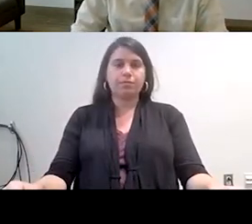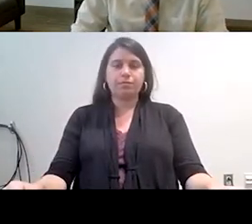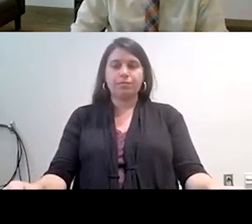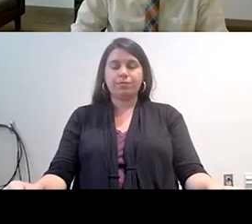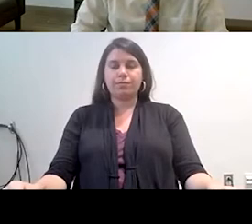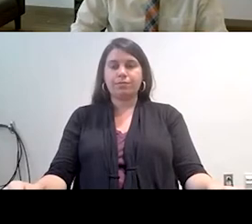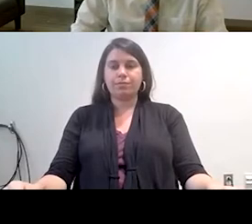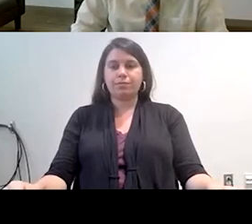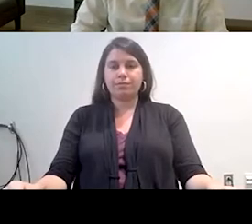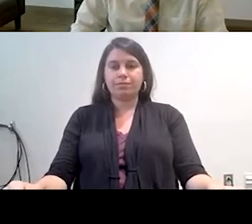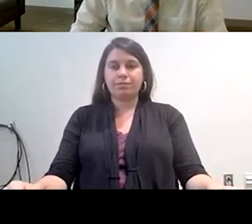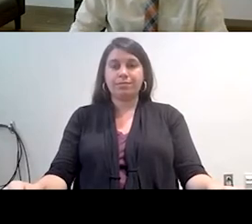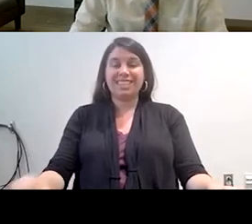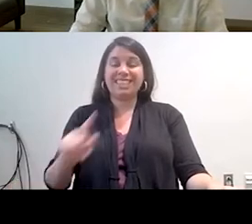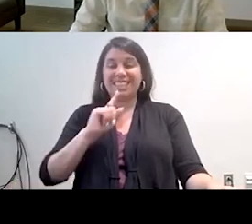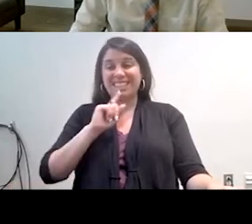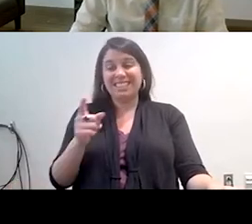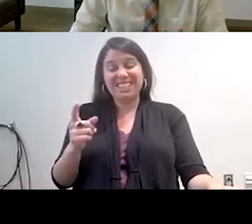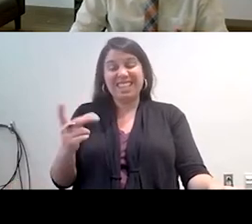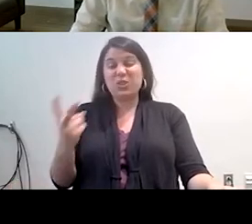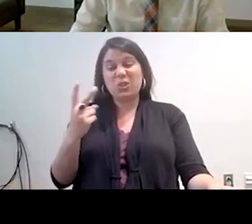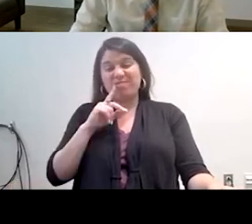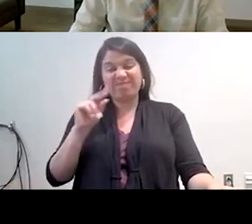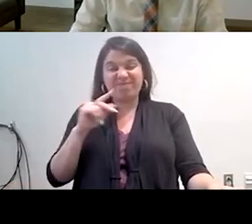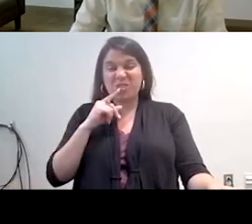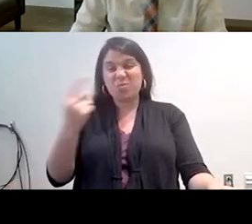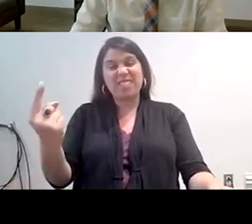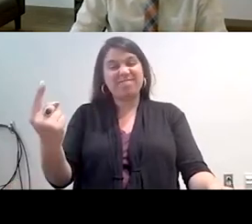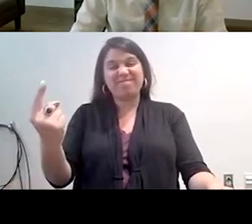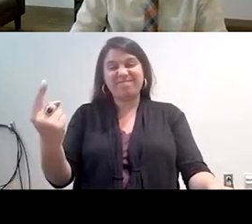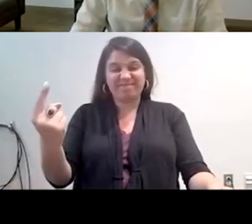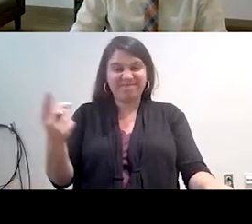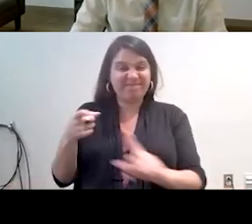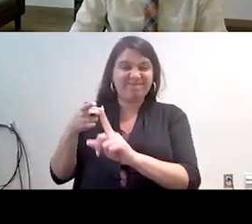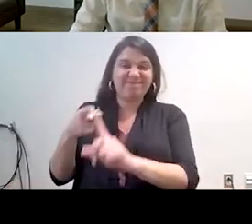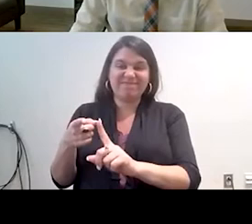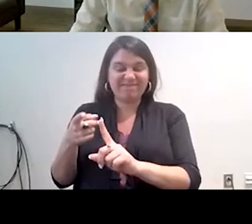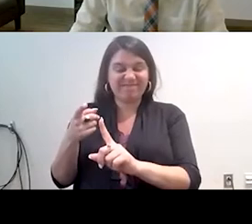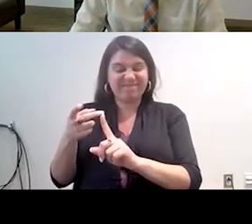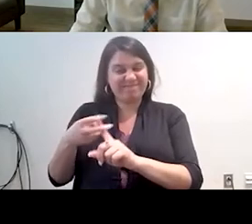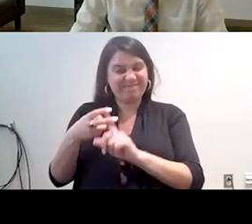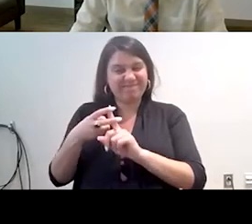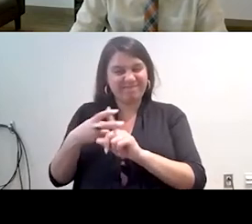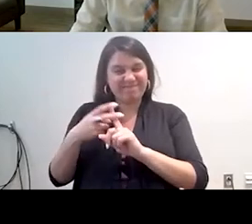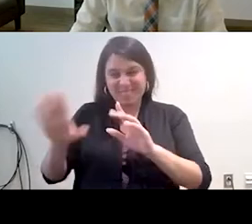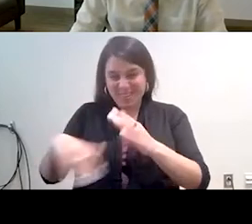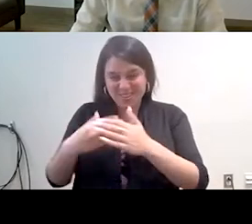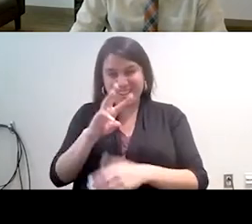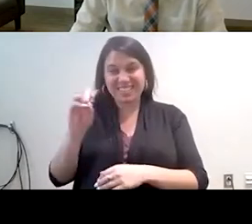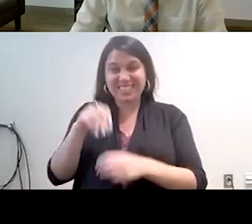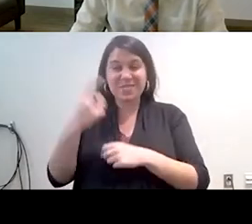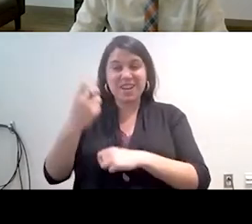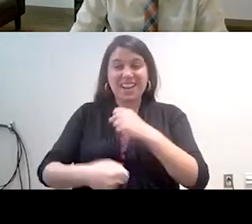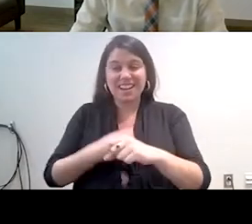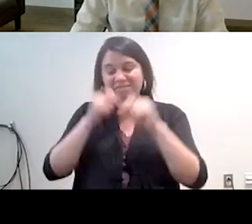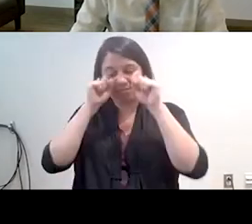mainly it was really just one, Doris. She recruited all 60 in one year, which was amazing considering the